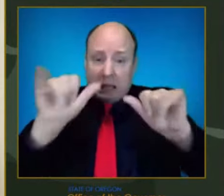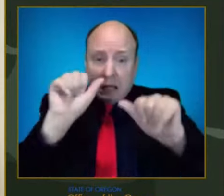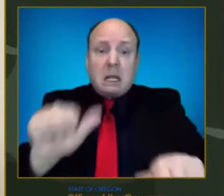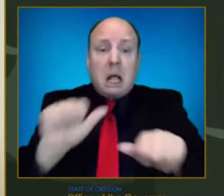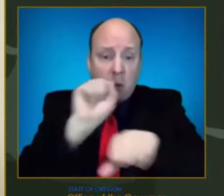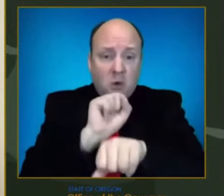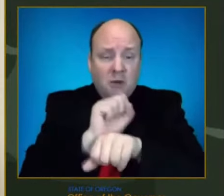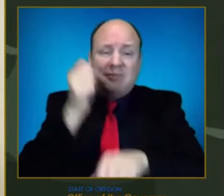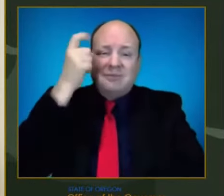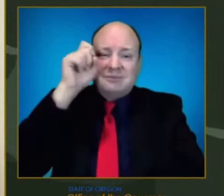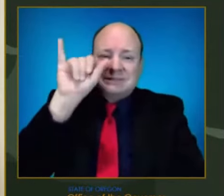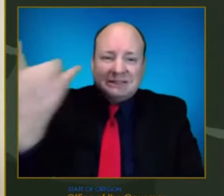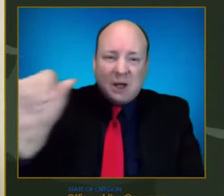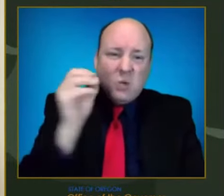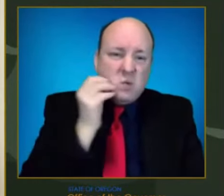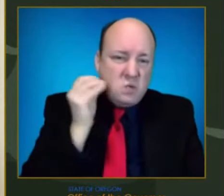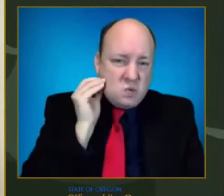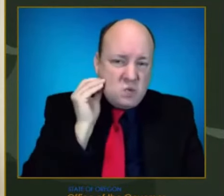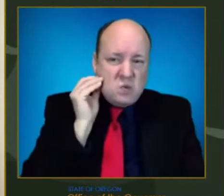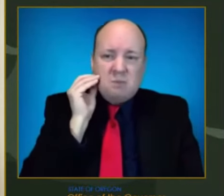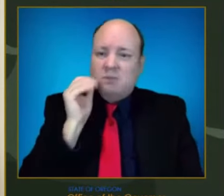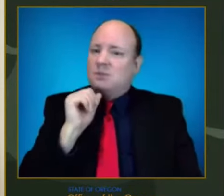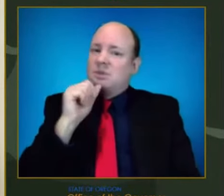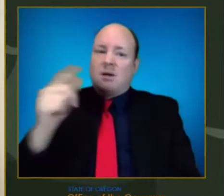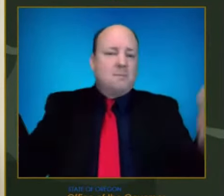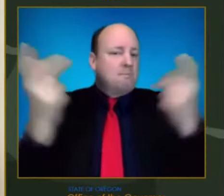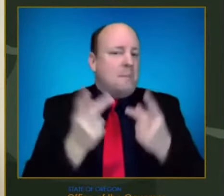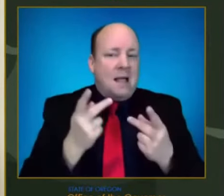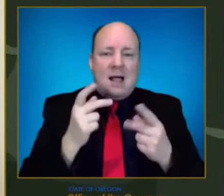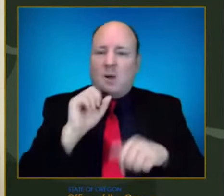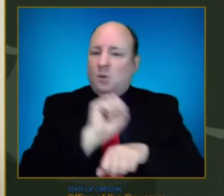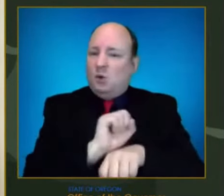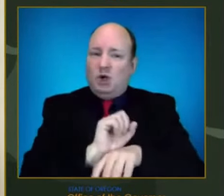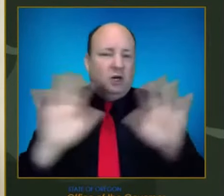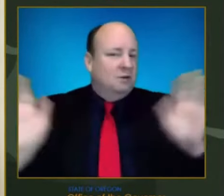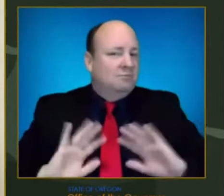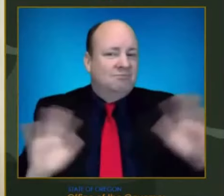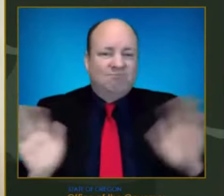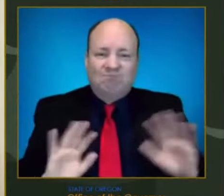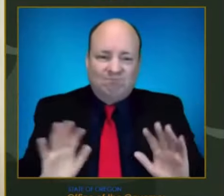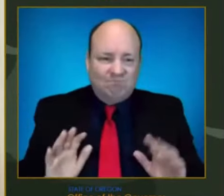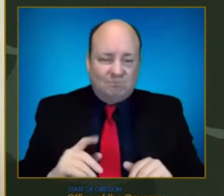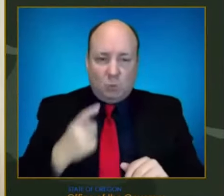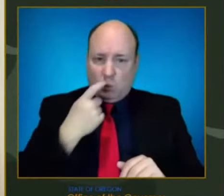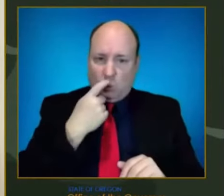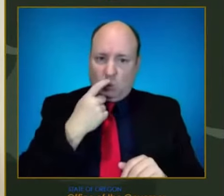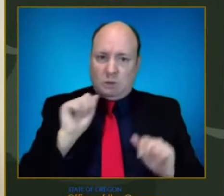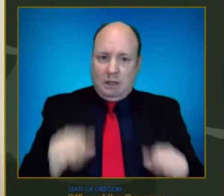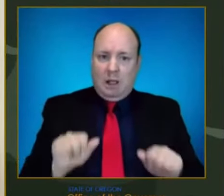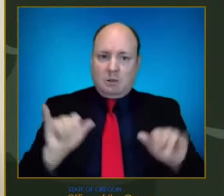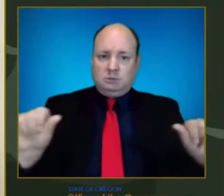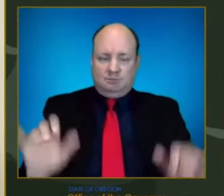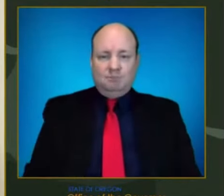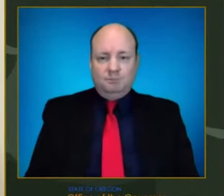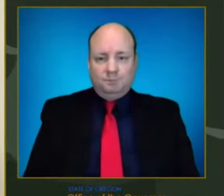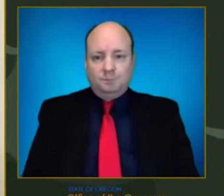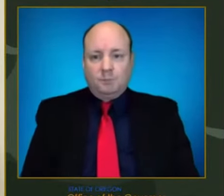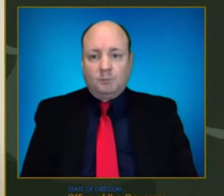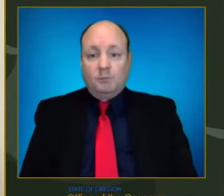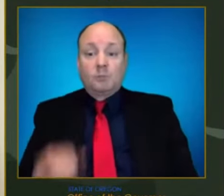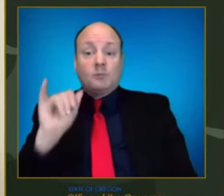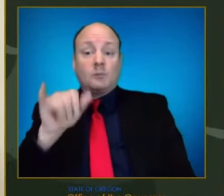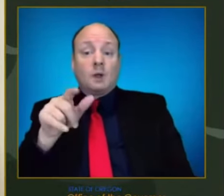delay having folks come back into the workforce for those who haven't come back in yet. So those are the types of